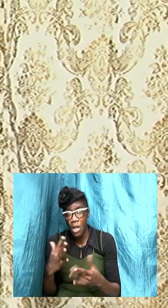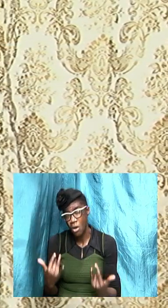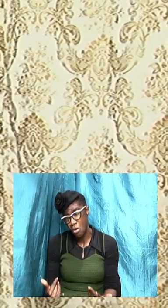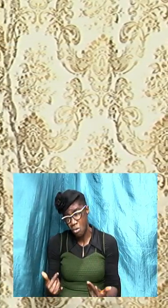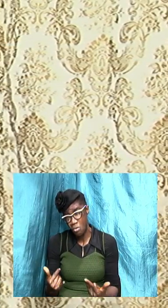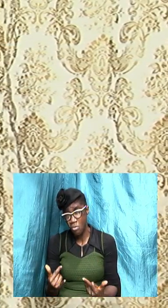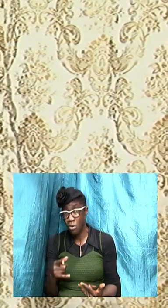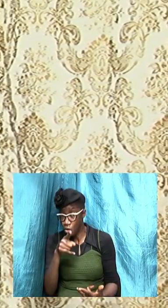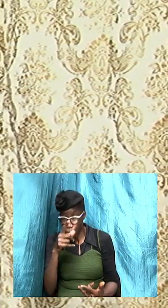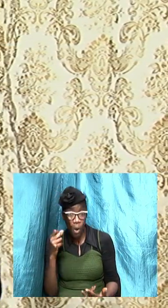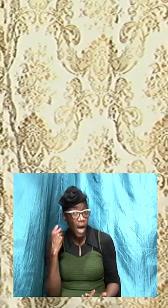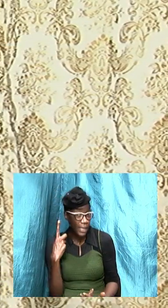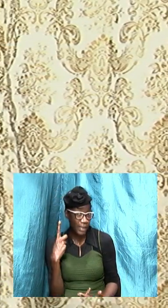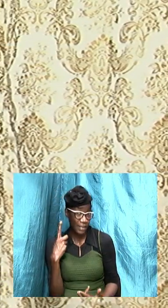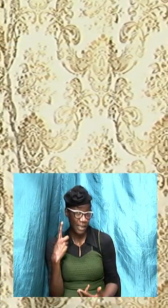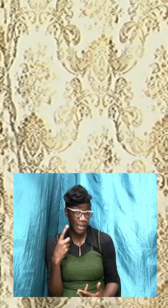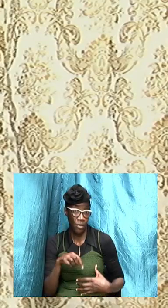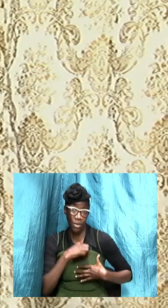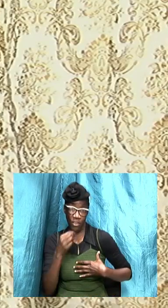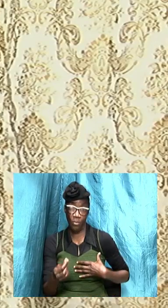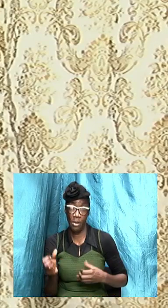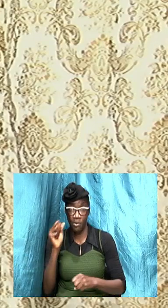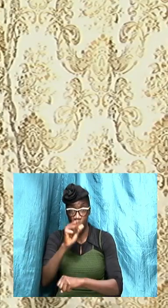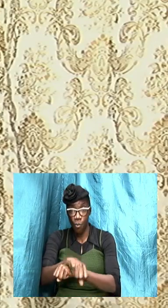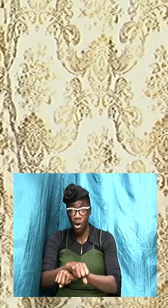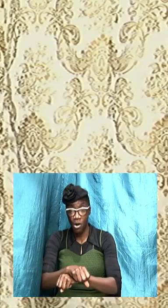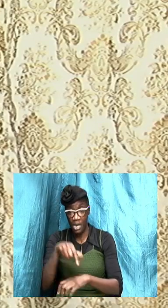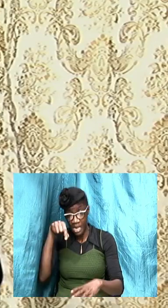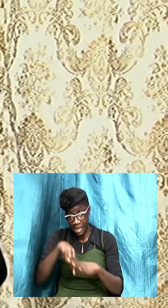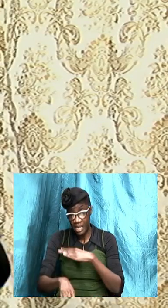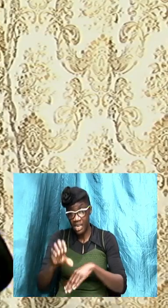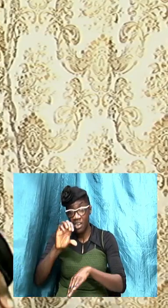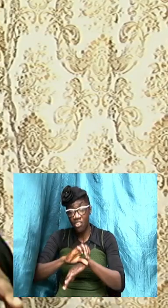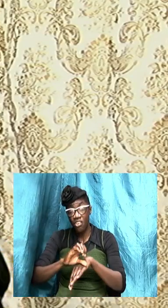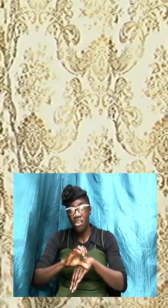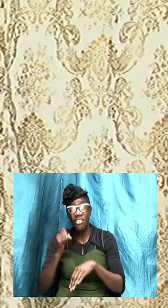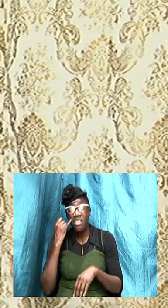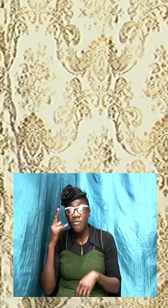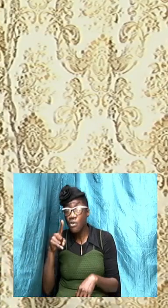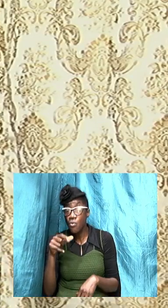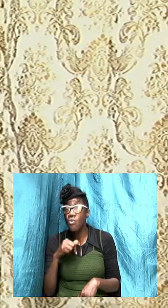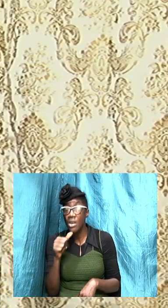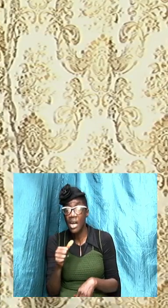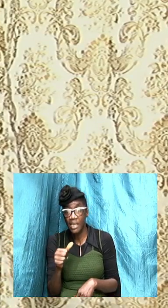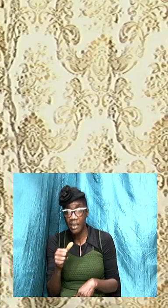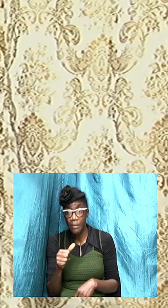the spirit worked right and it is in the church if we are not careful